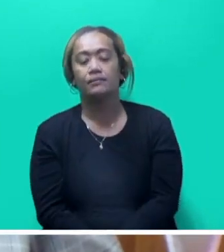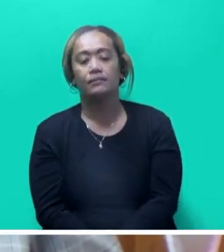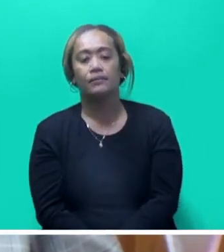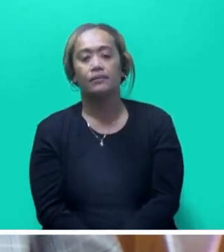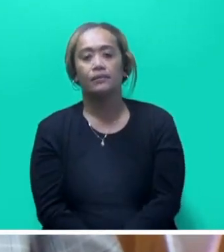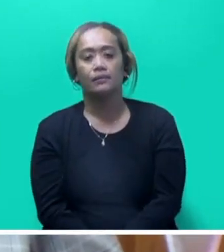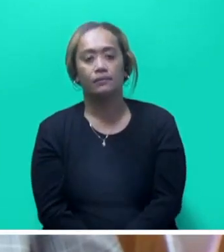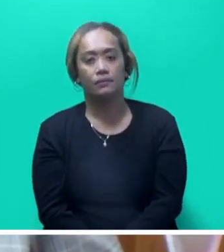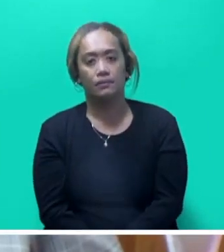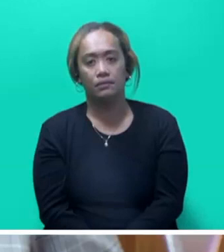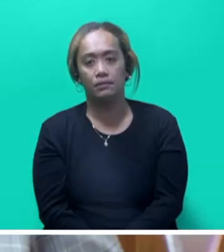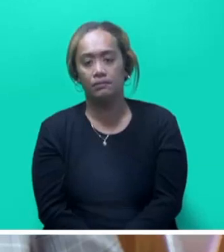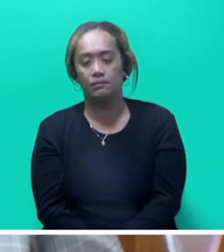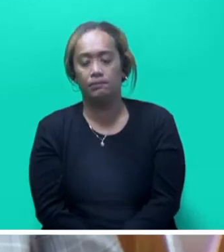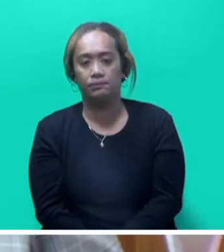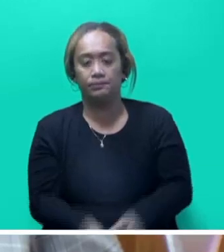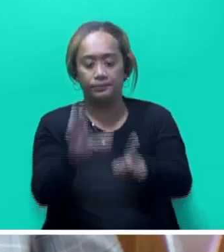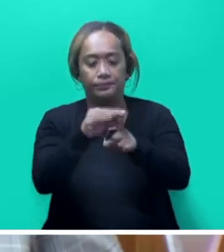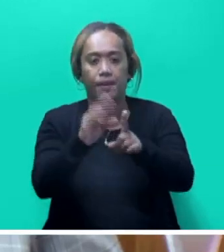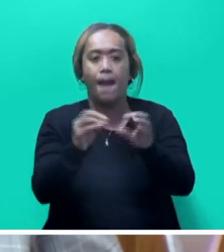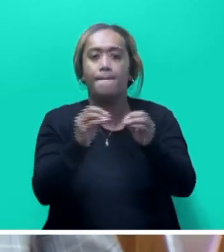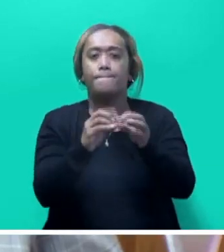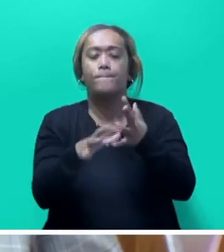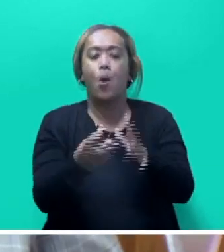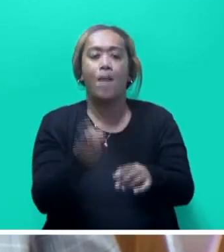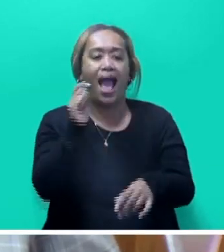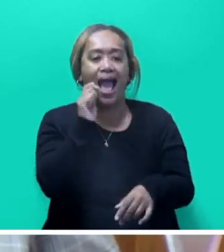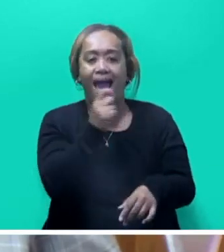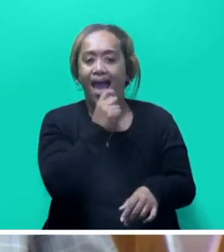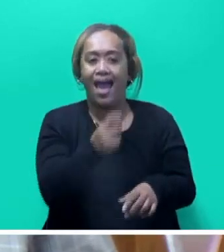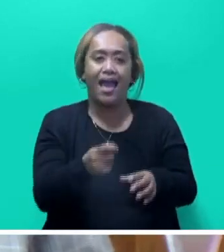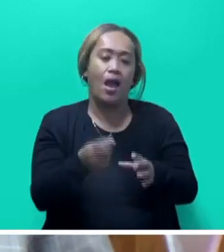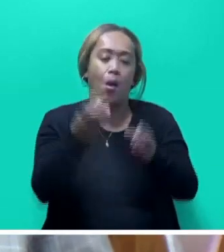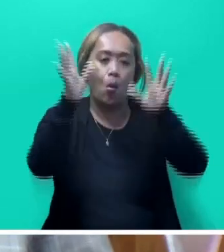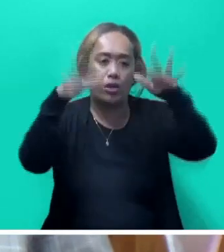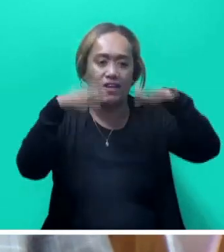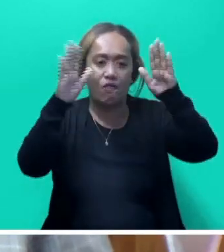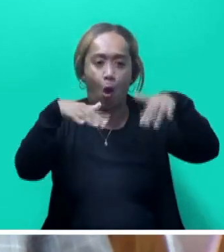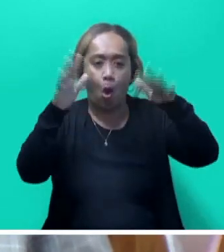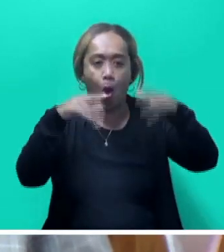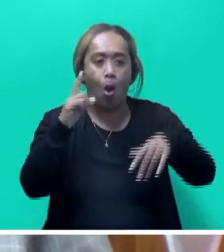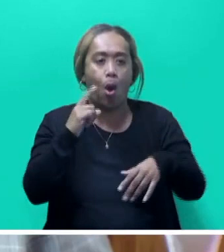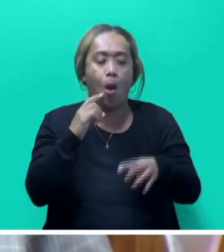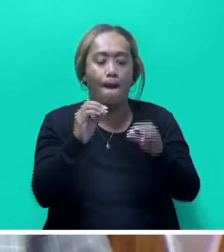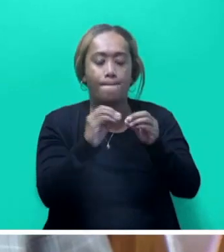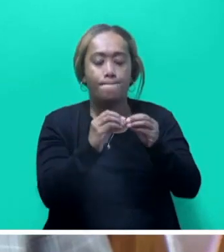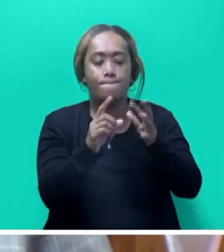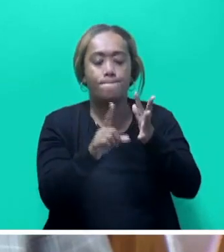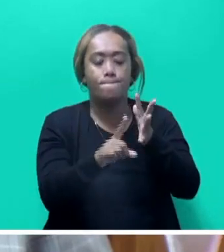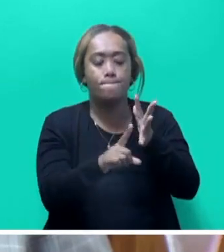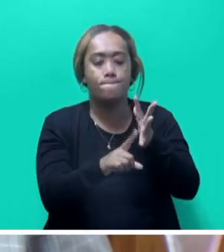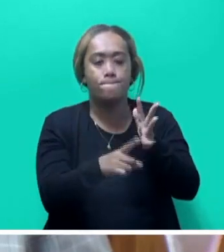support businesses such as Mbauma waterfalls through the program such as the Integrated Human Resource Development Program